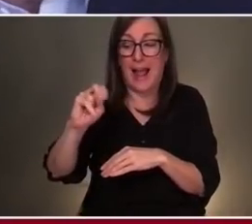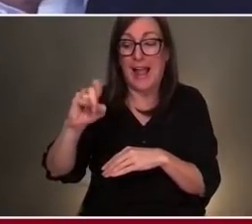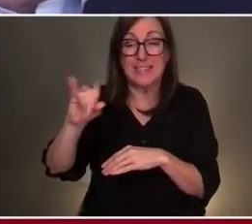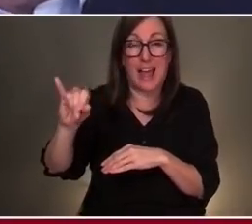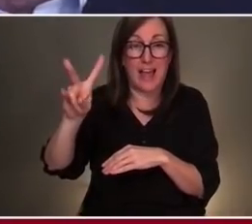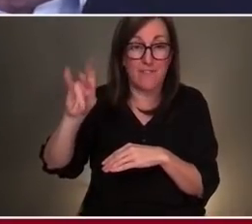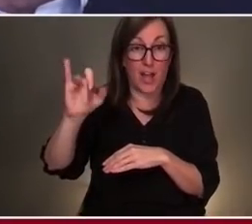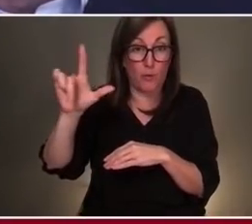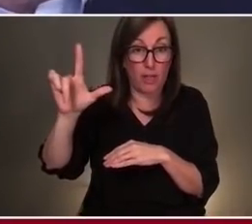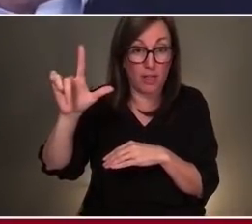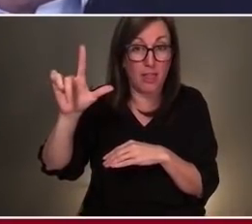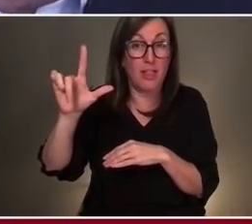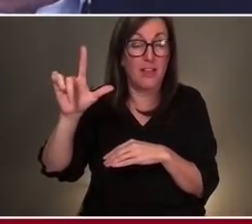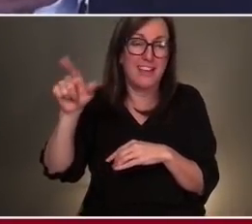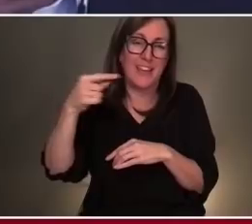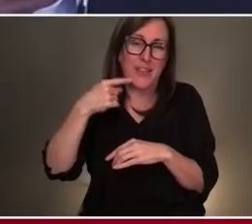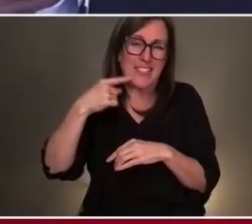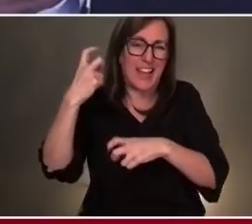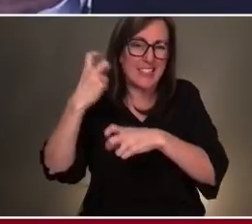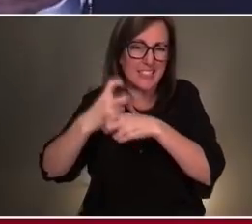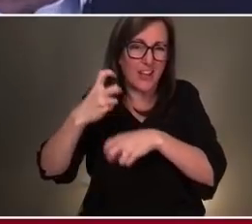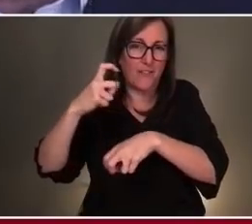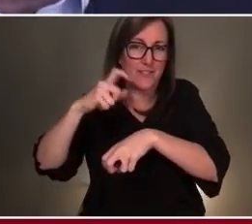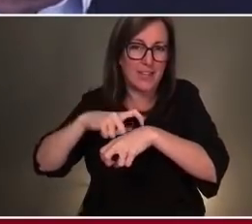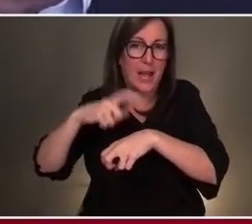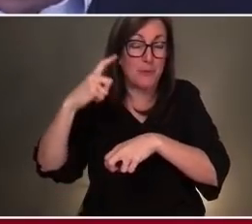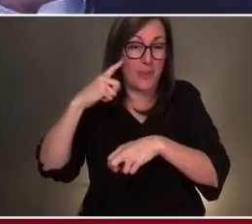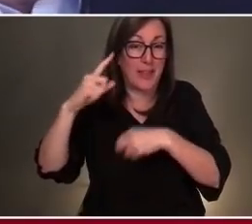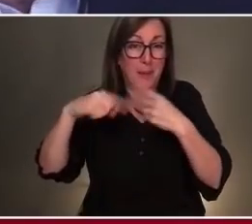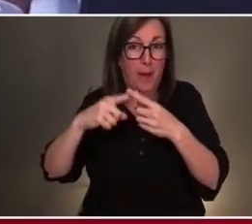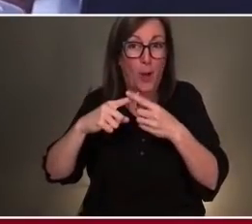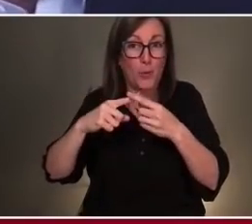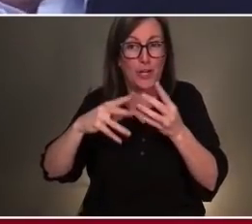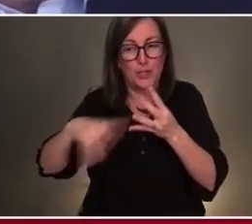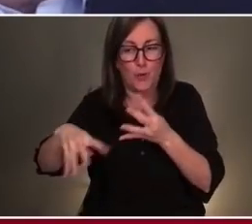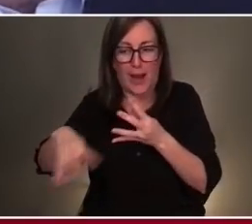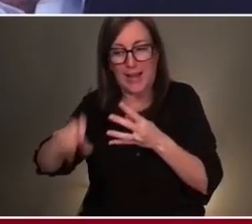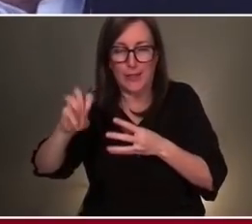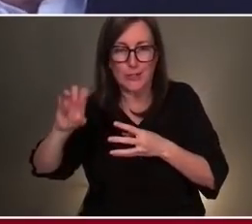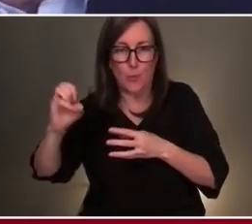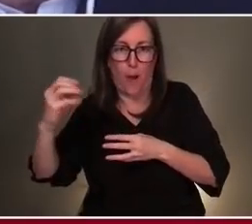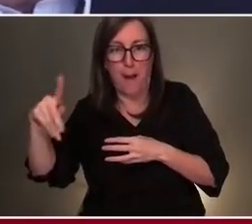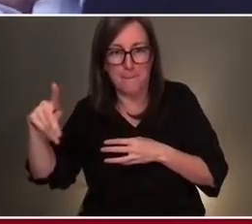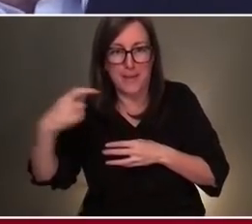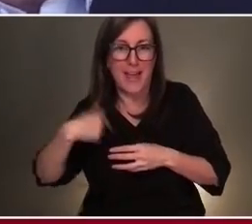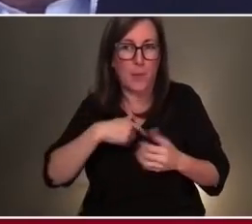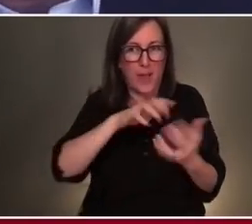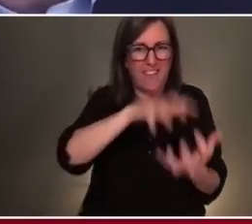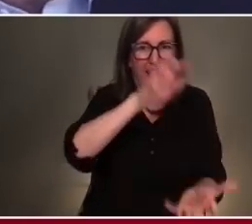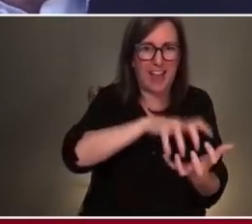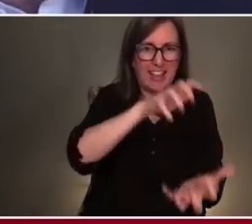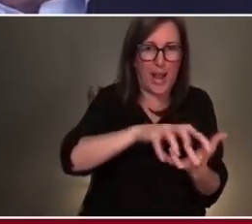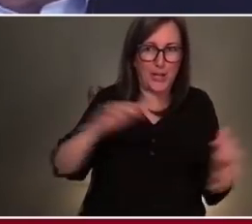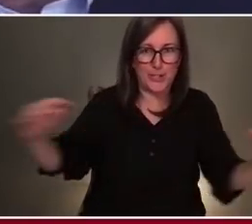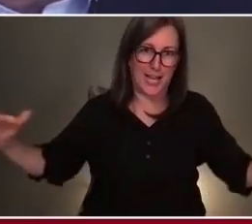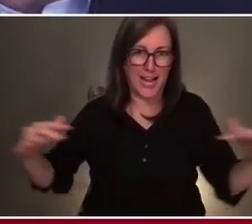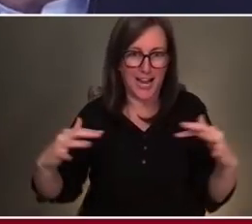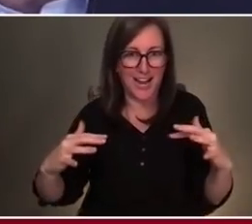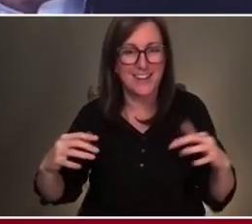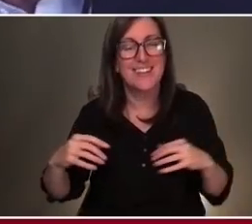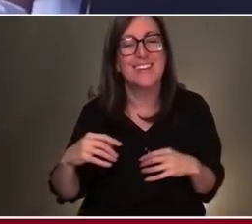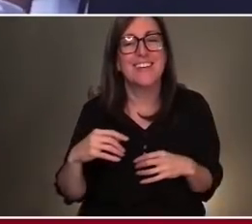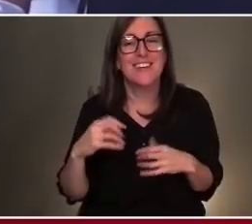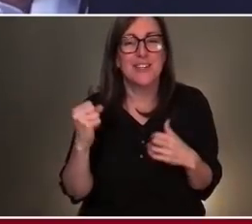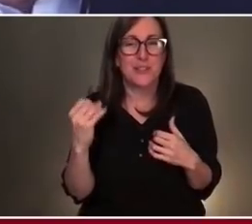you know, as they say, it's a hard time to think about draining the swamp when you're up to your south side in alligators. We're way beyond the south side right now in